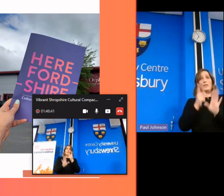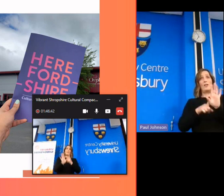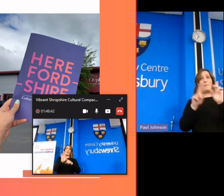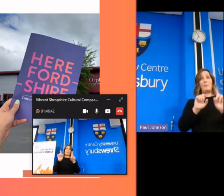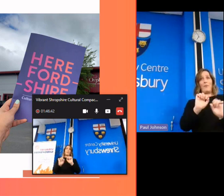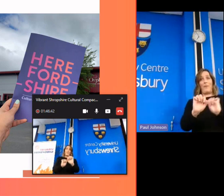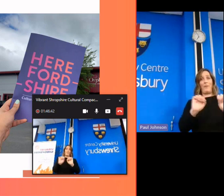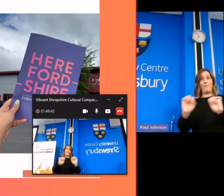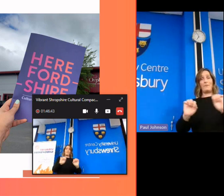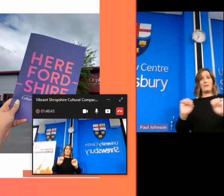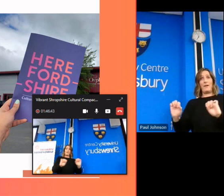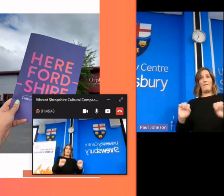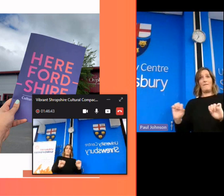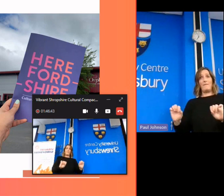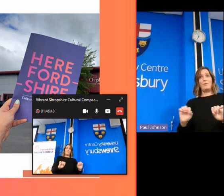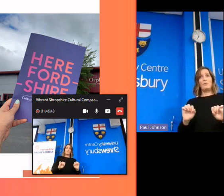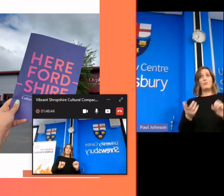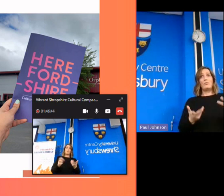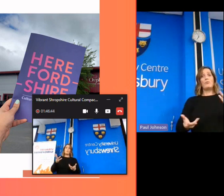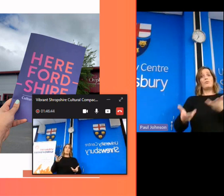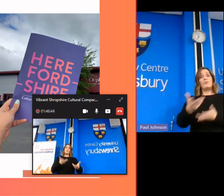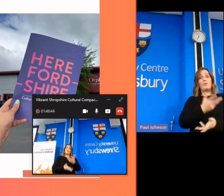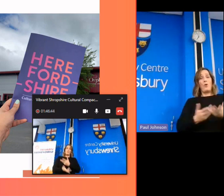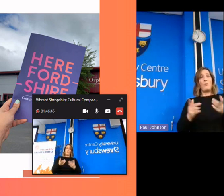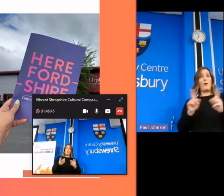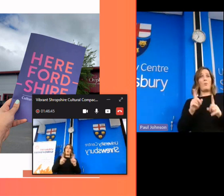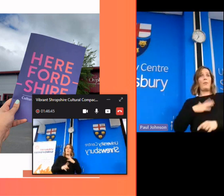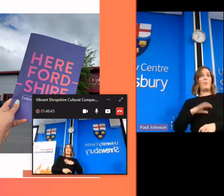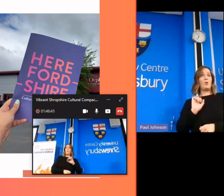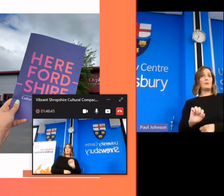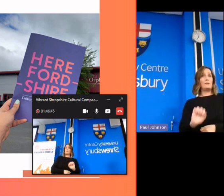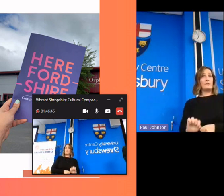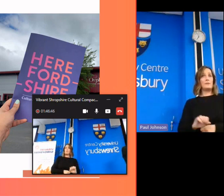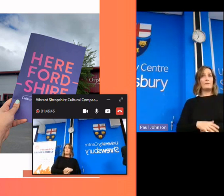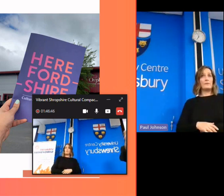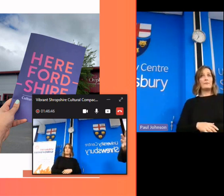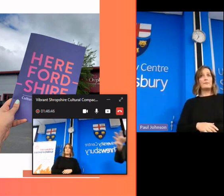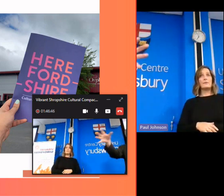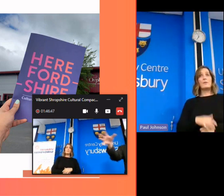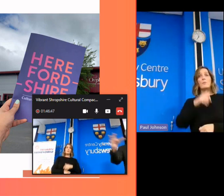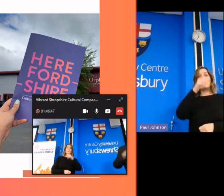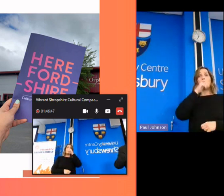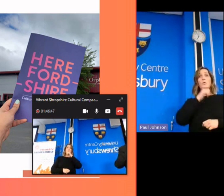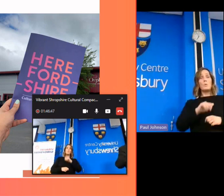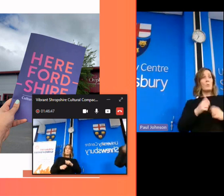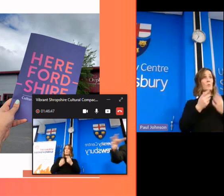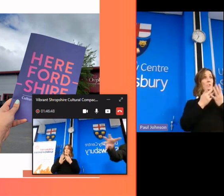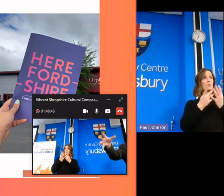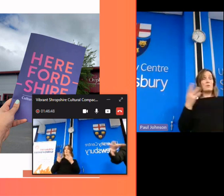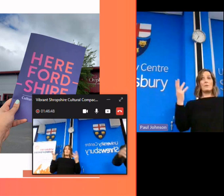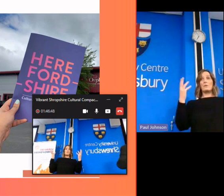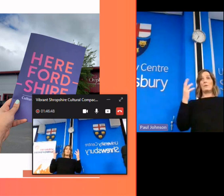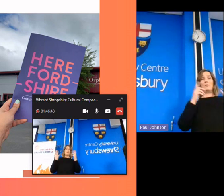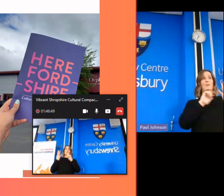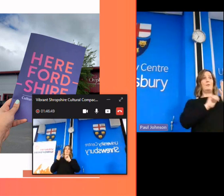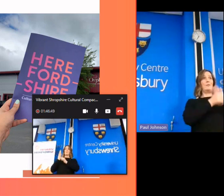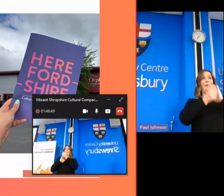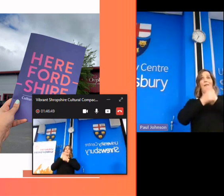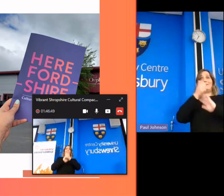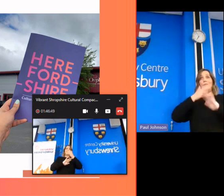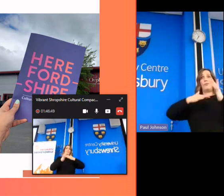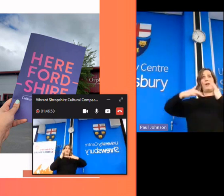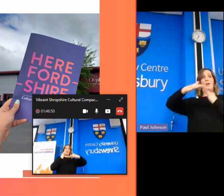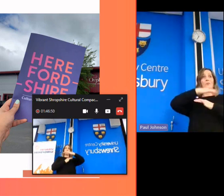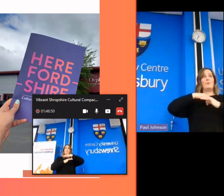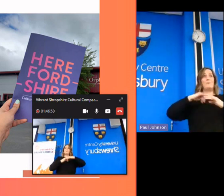young people to talk about what they want to talk about but using then this amazing talent that we have around us which might